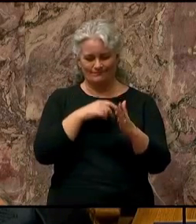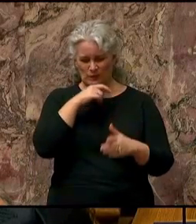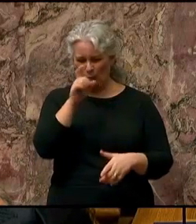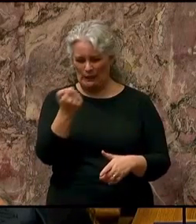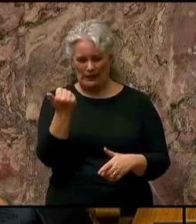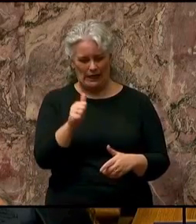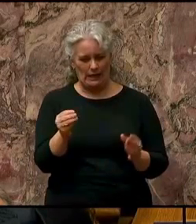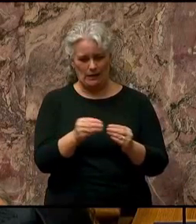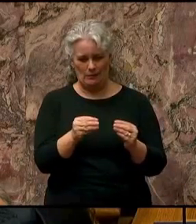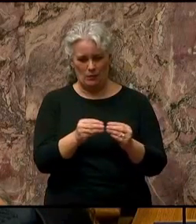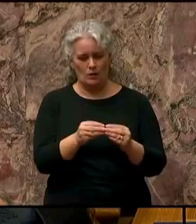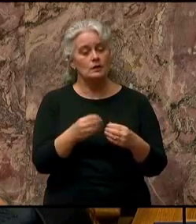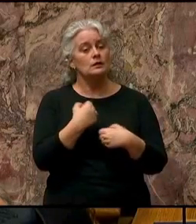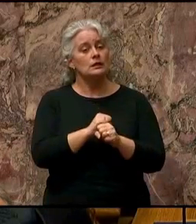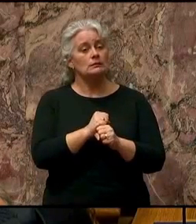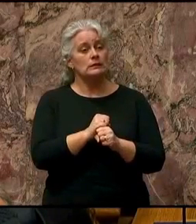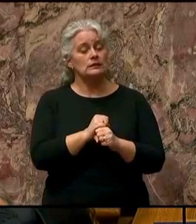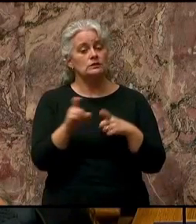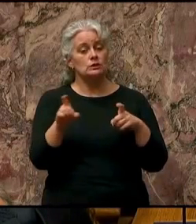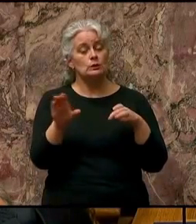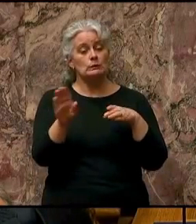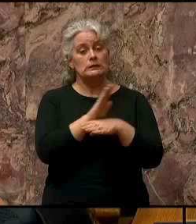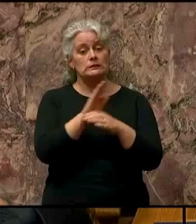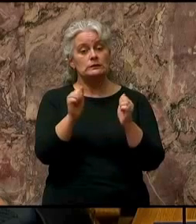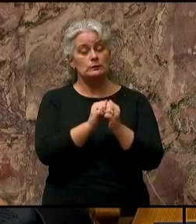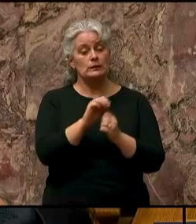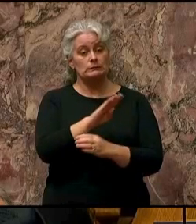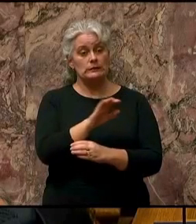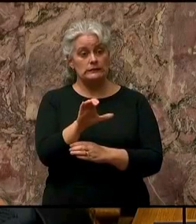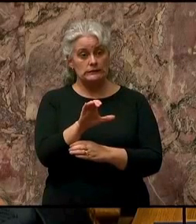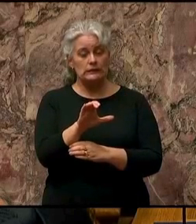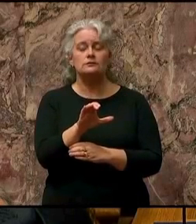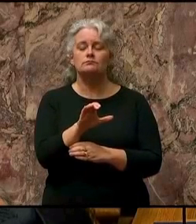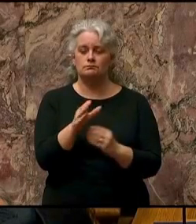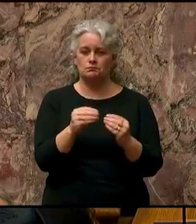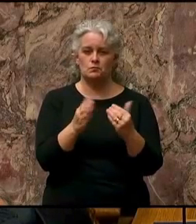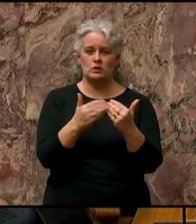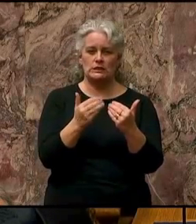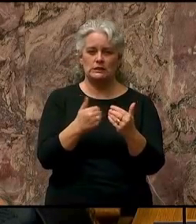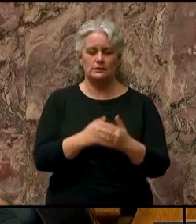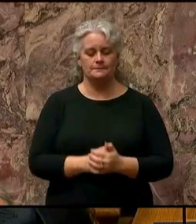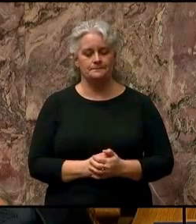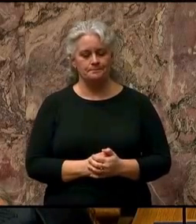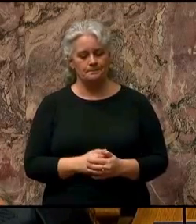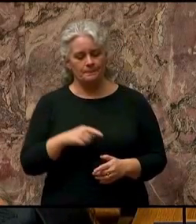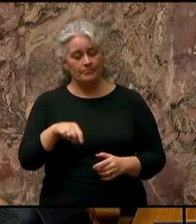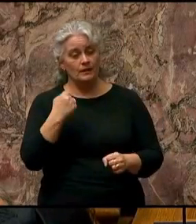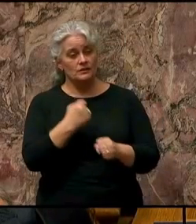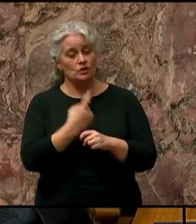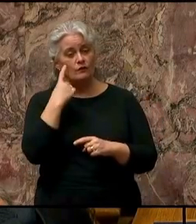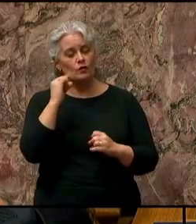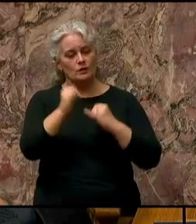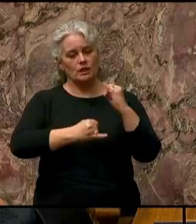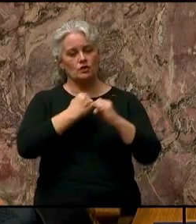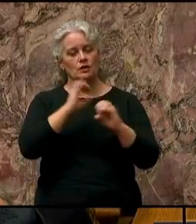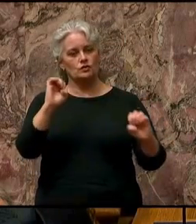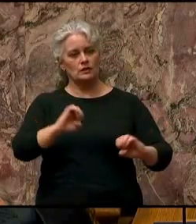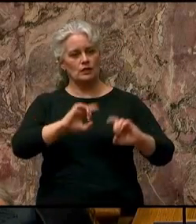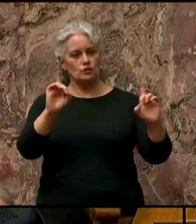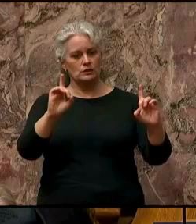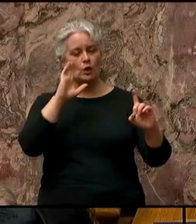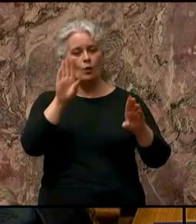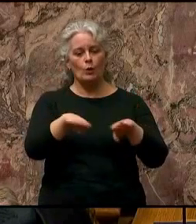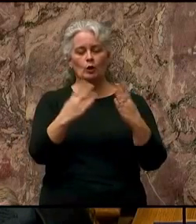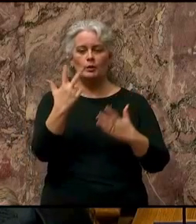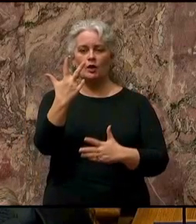business with the provincial government. This year, in international education, your government will open three new